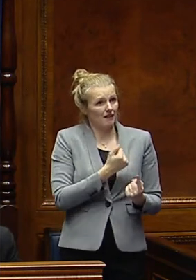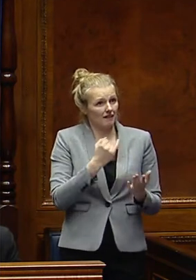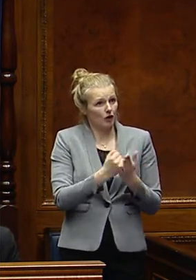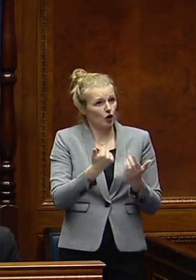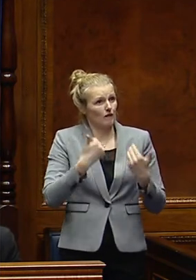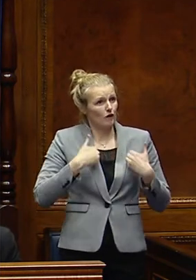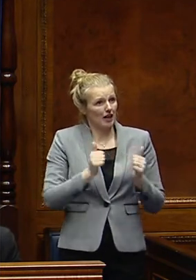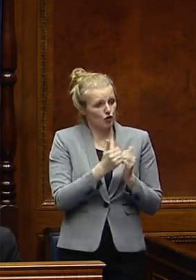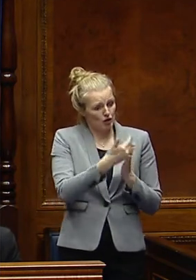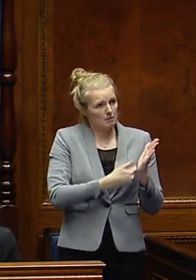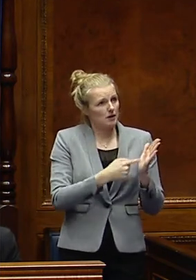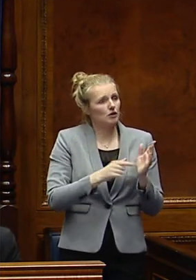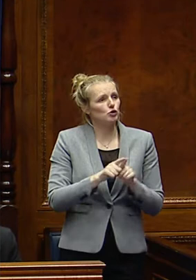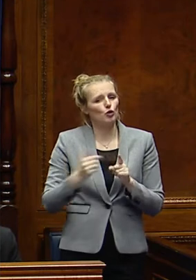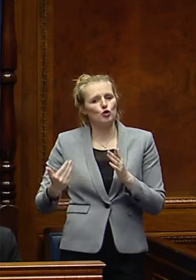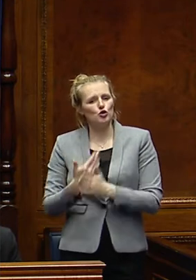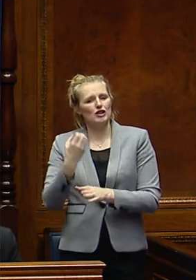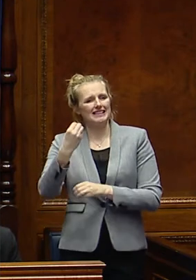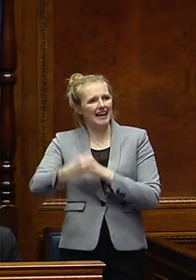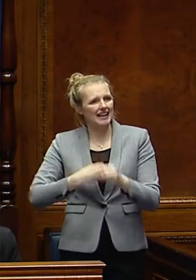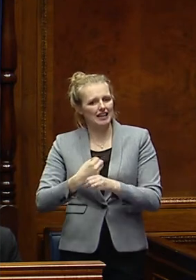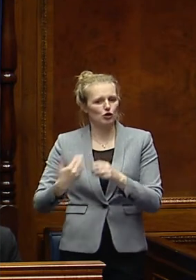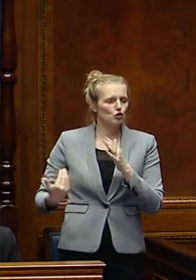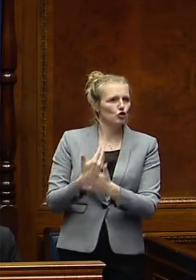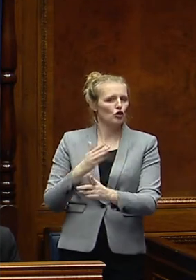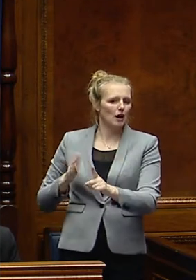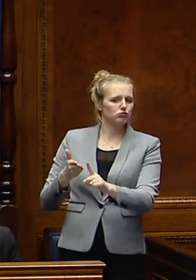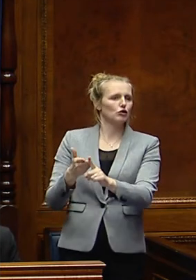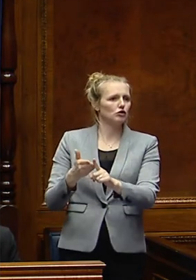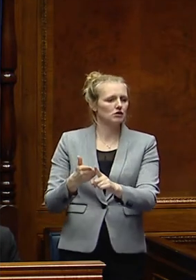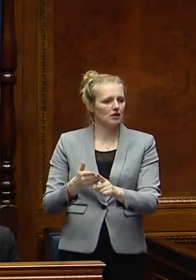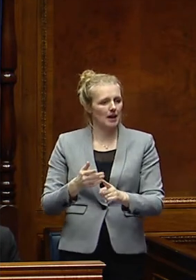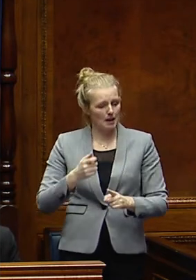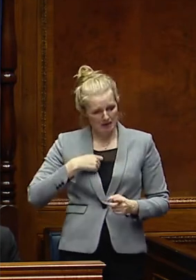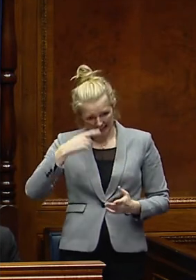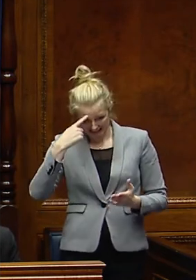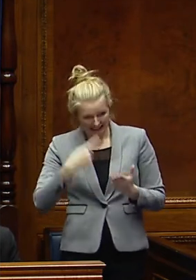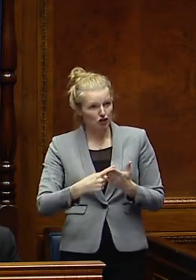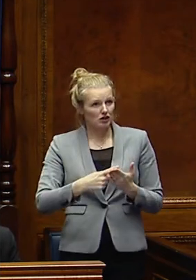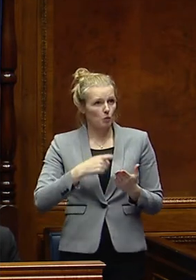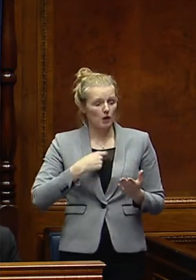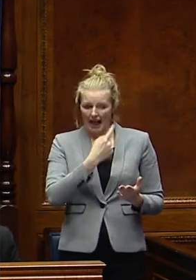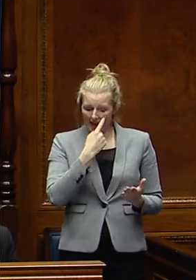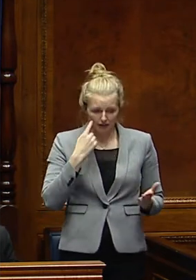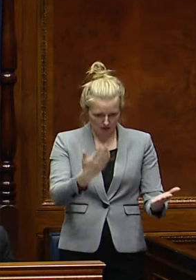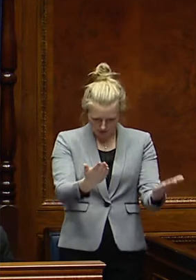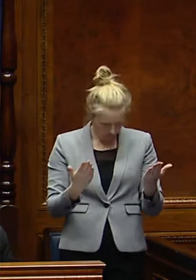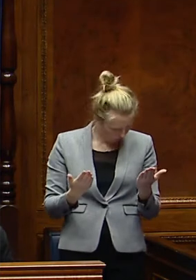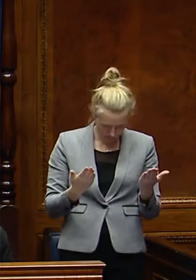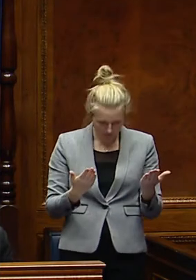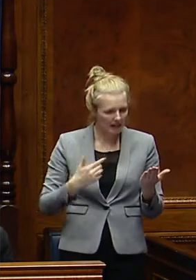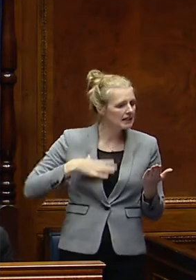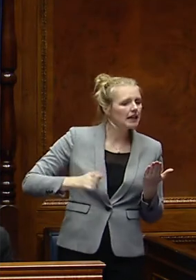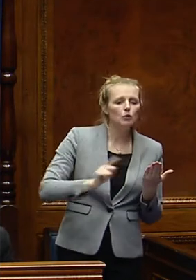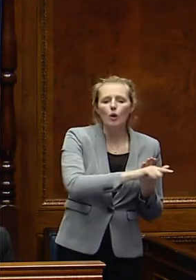in the New Decade New Approach. All decisions which I make will be based on objective evidence and need, and therefore I welcome